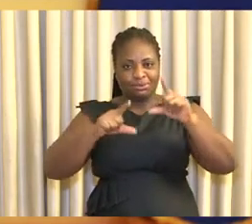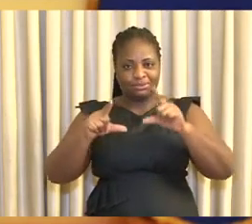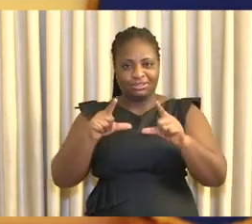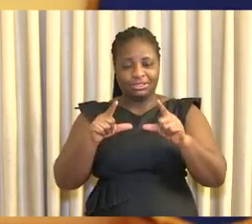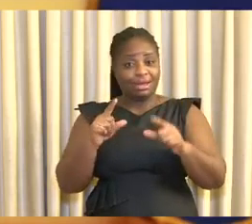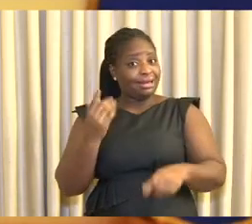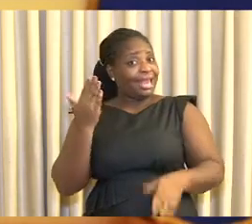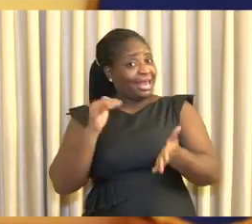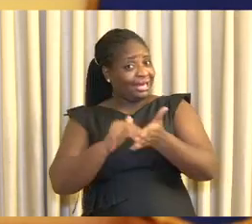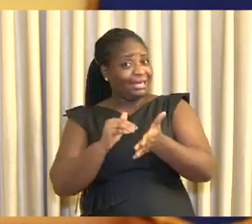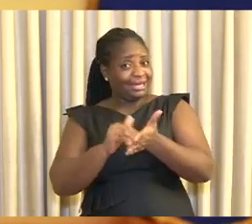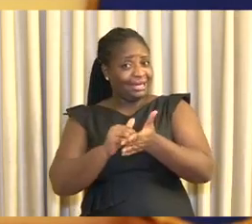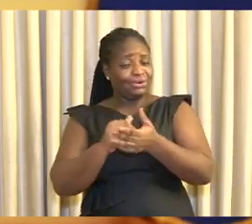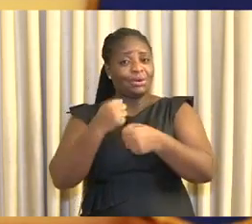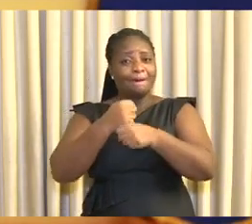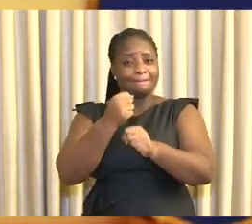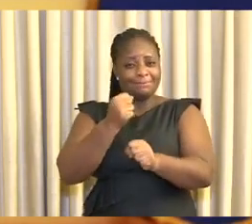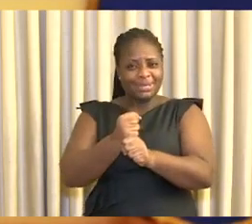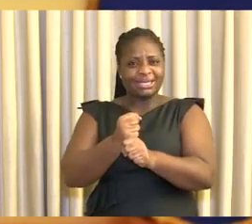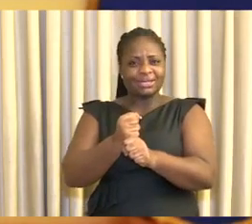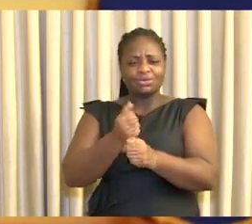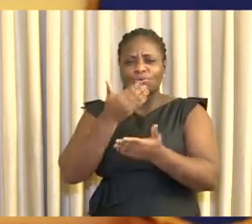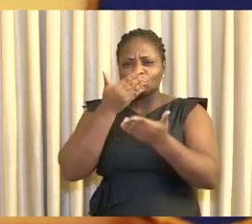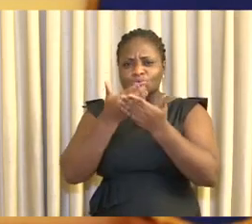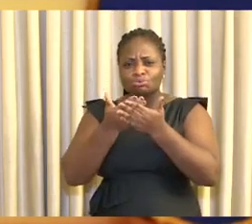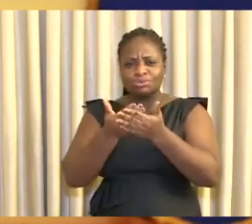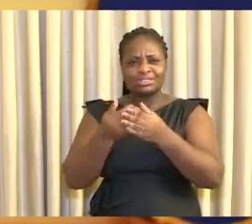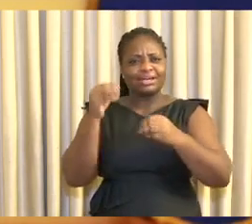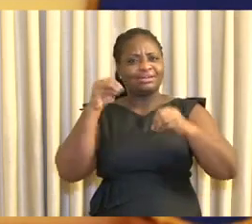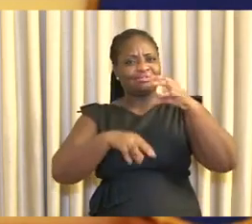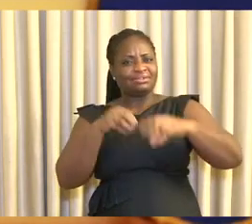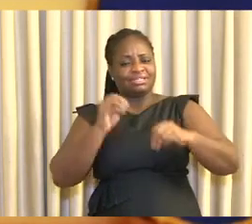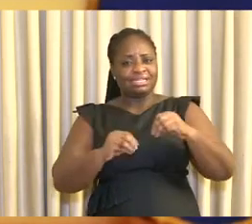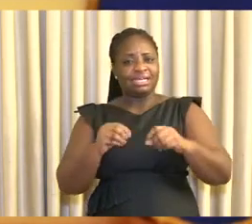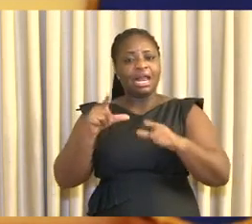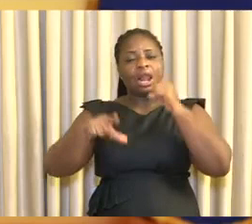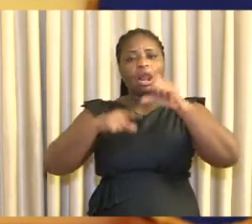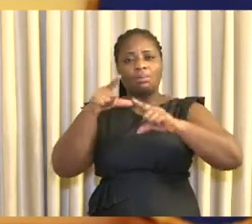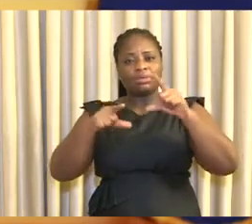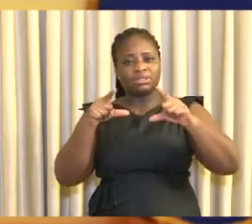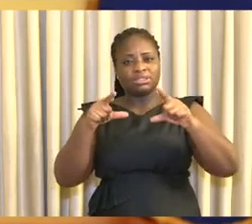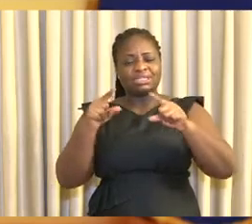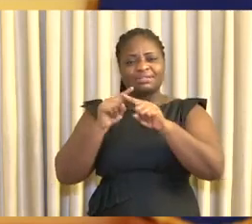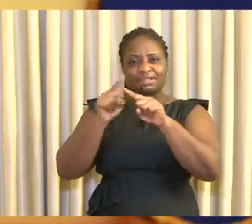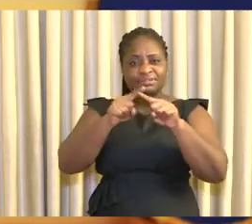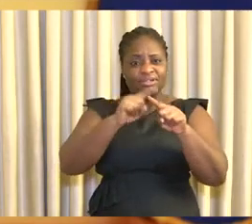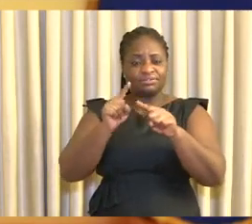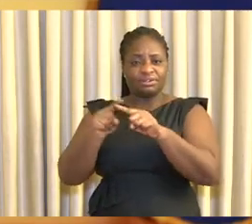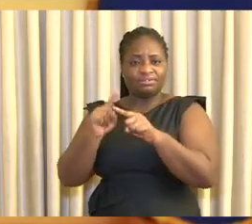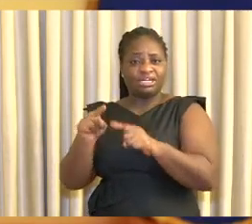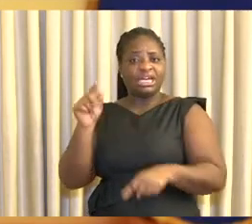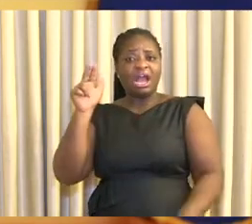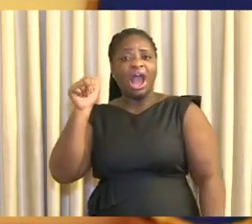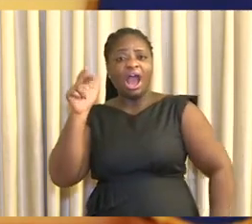Further, we're making significant investments in the laboratories of the Veterinary Laboratory Accra,